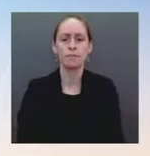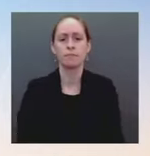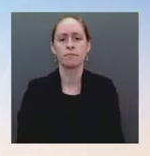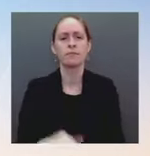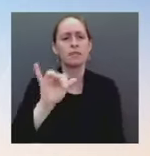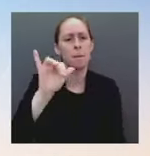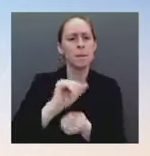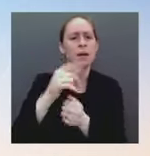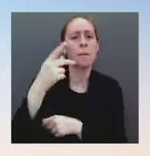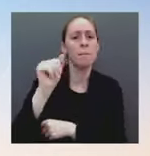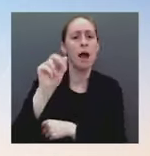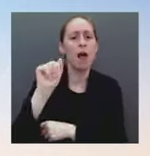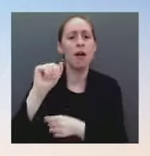to work in lockstep with them. And then then